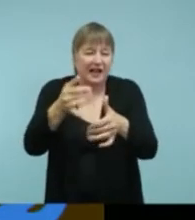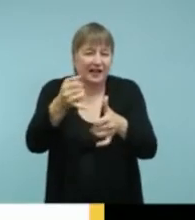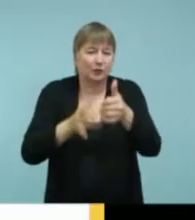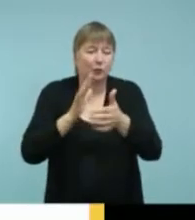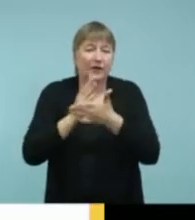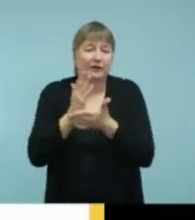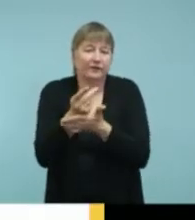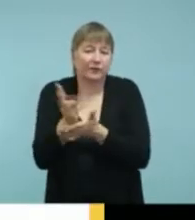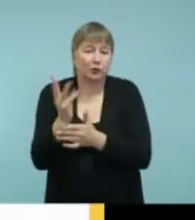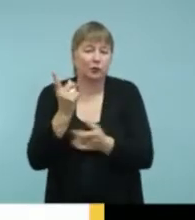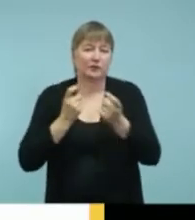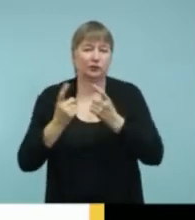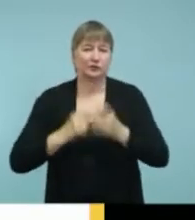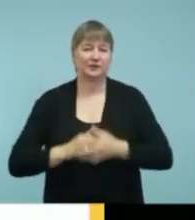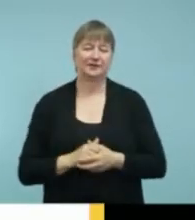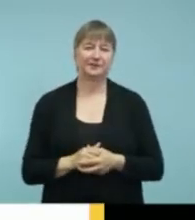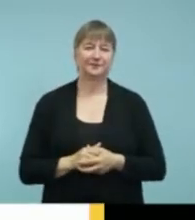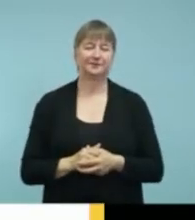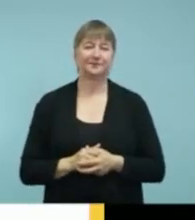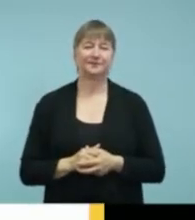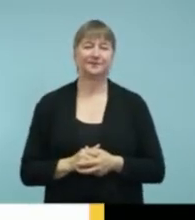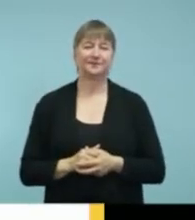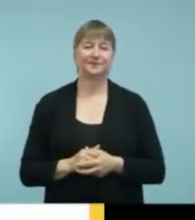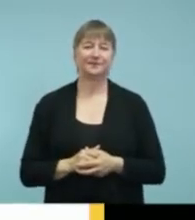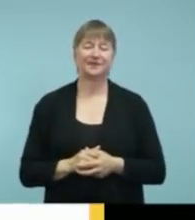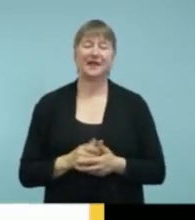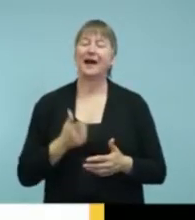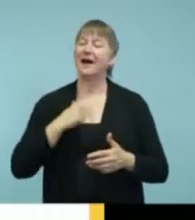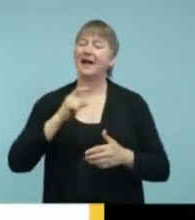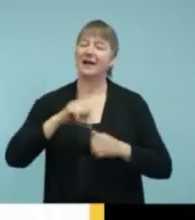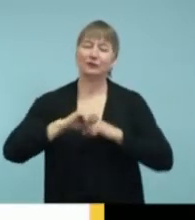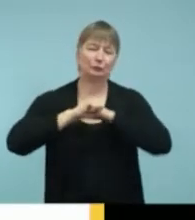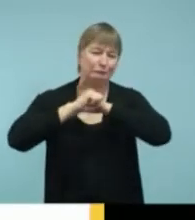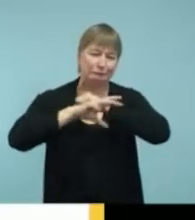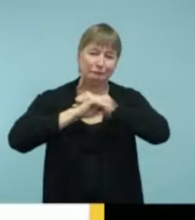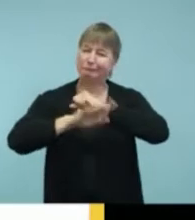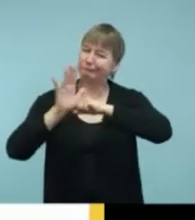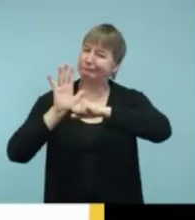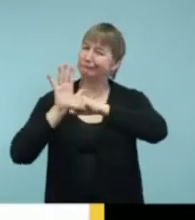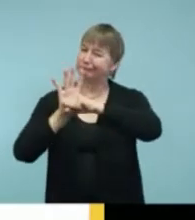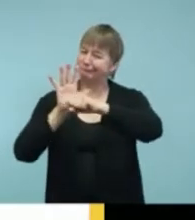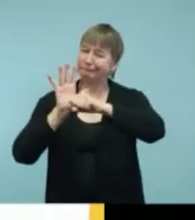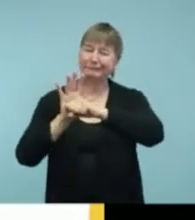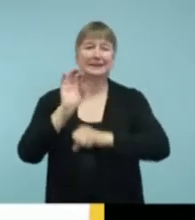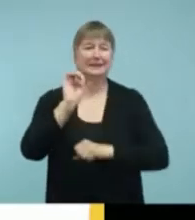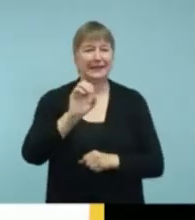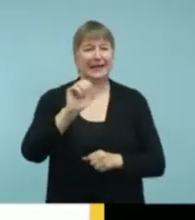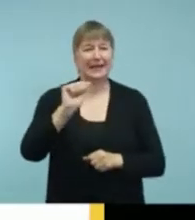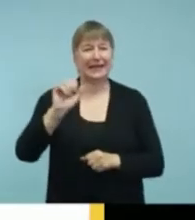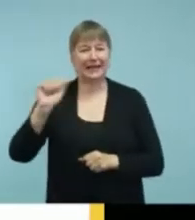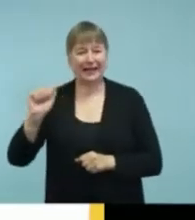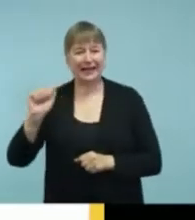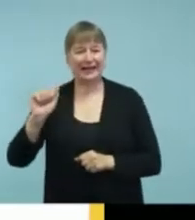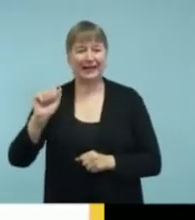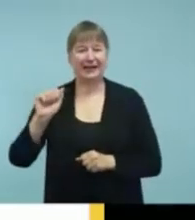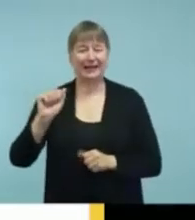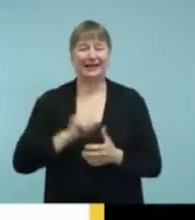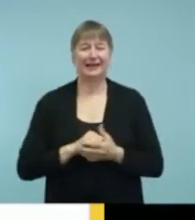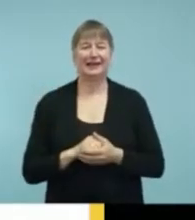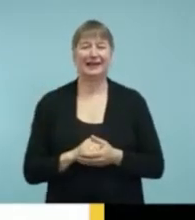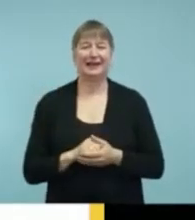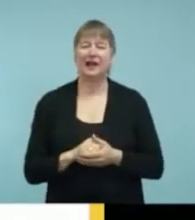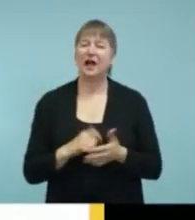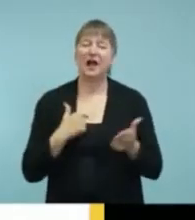Next slide. So I have to do a plug for the Educational Audiology Association. I think this is, um,